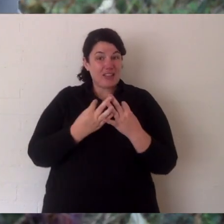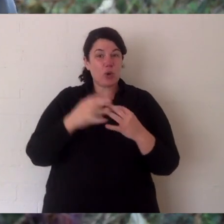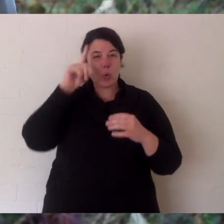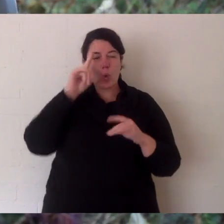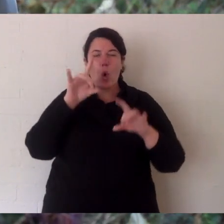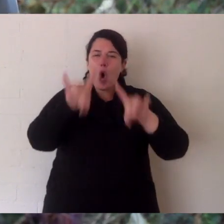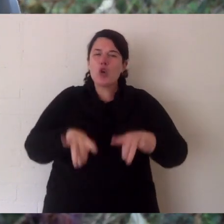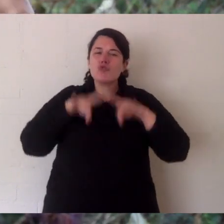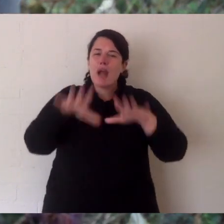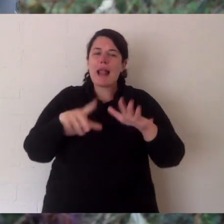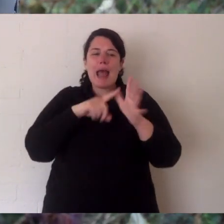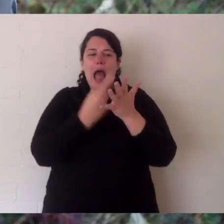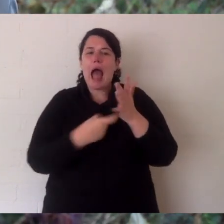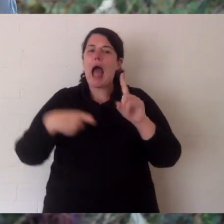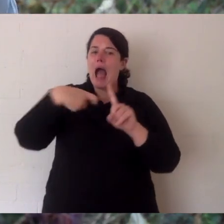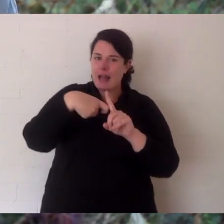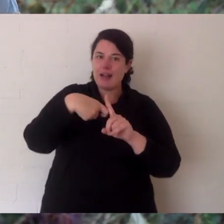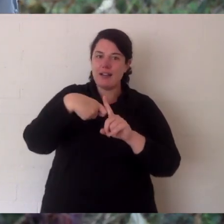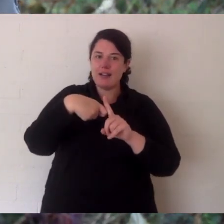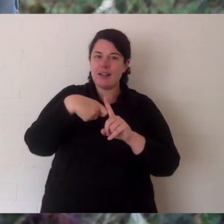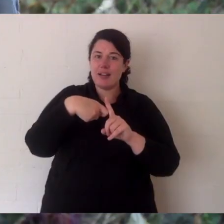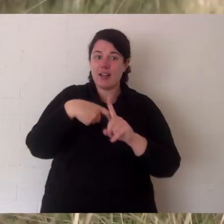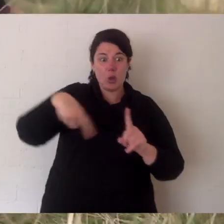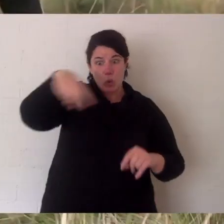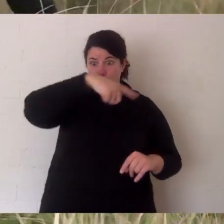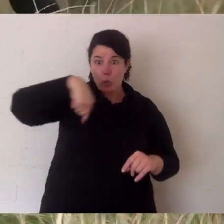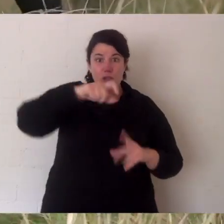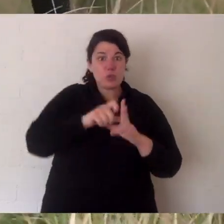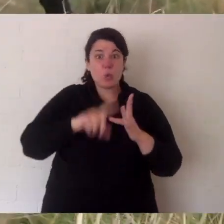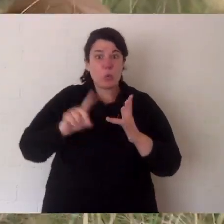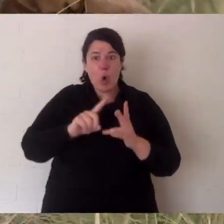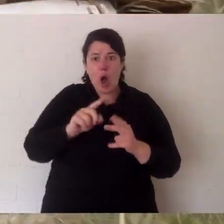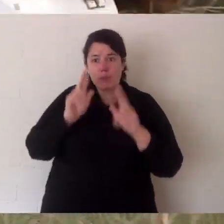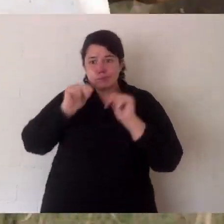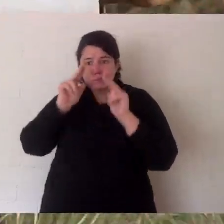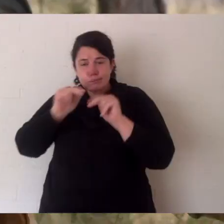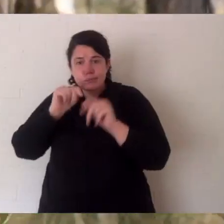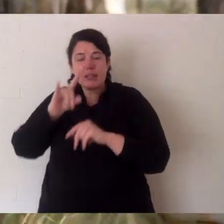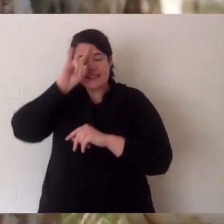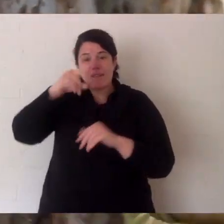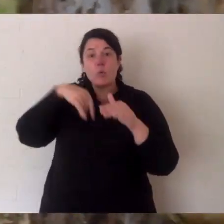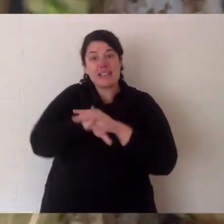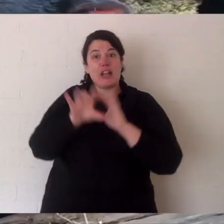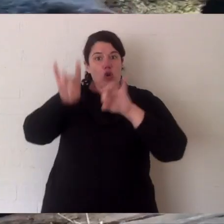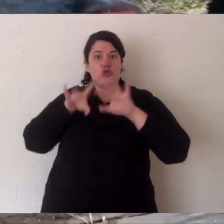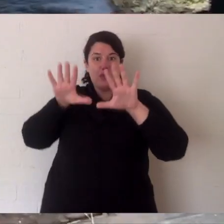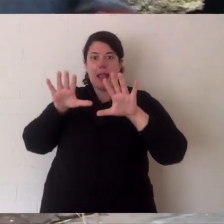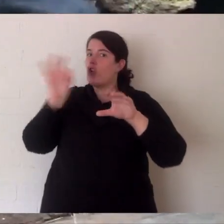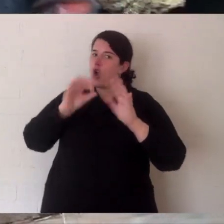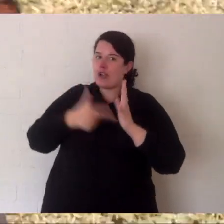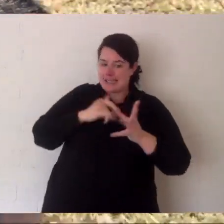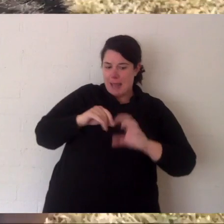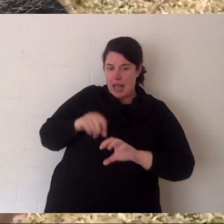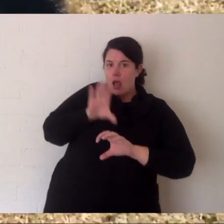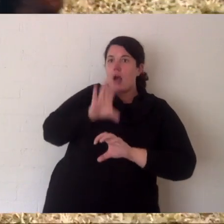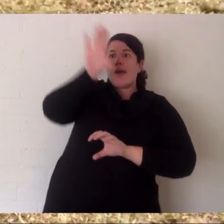save the devil and one of them is mine that's called Aussie Ark Australian Wildlife Ark and what we do is